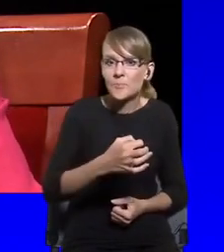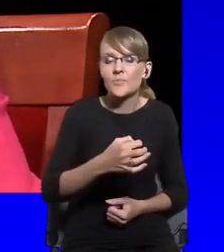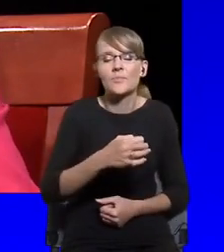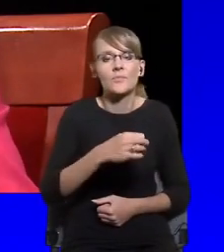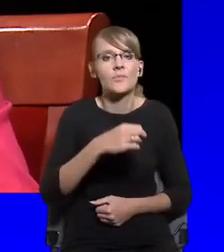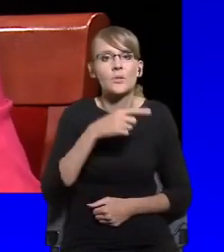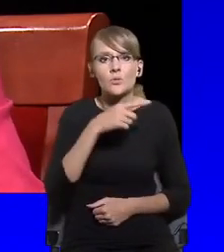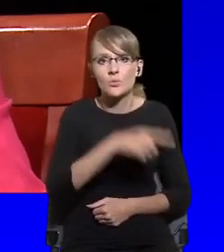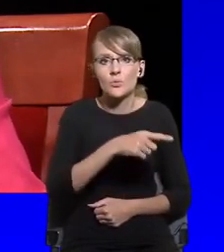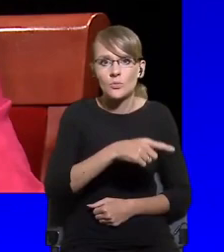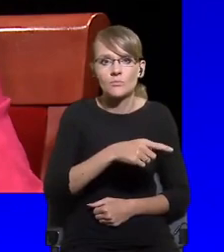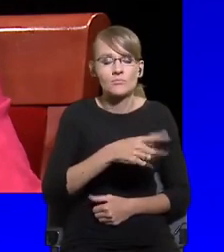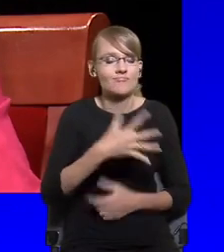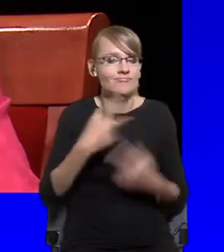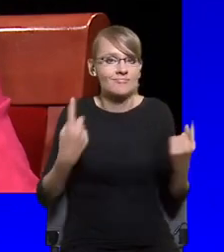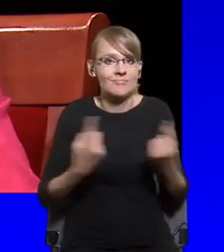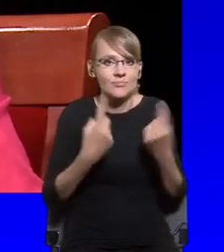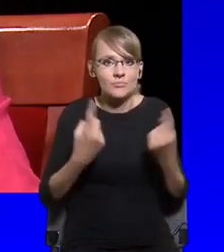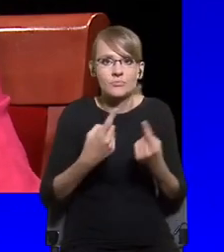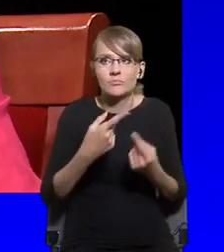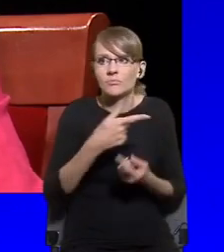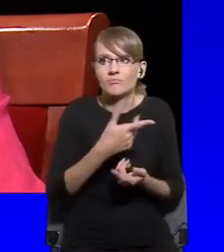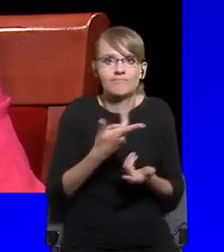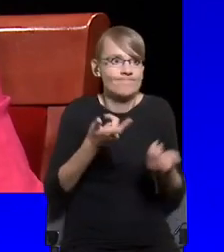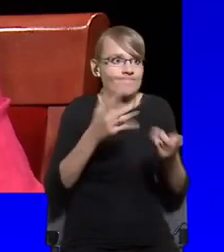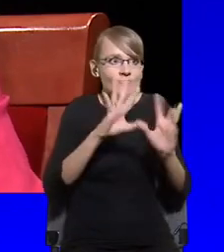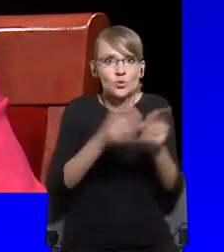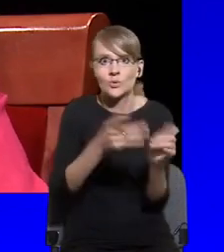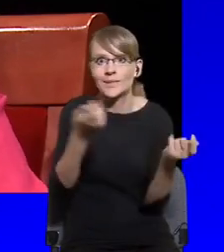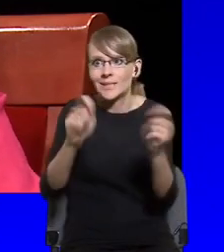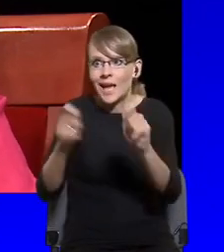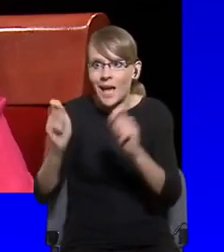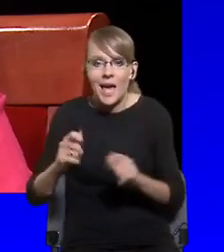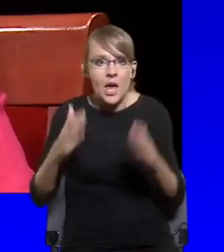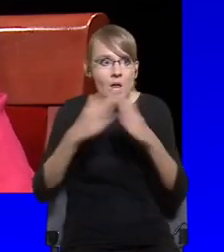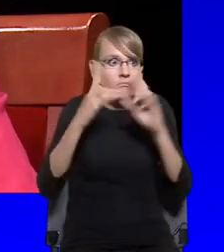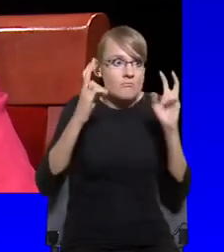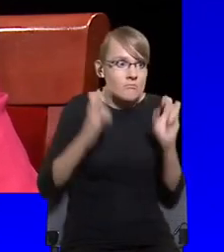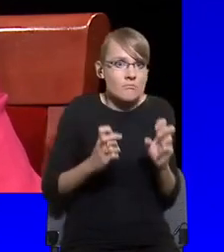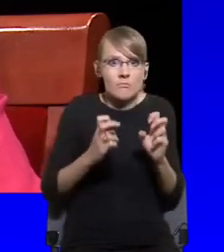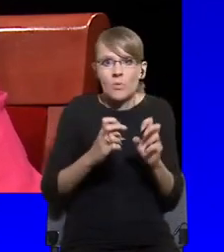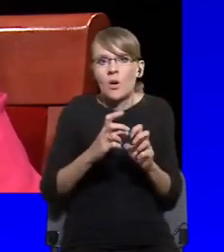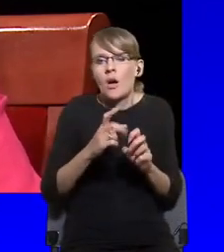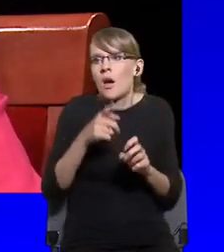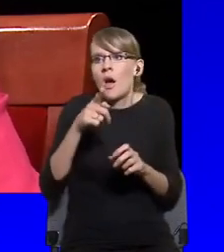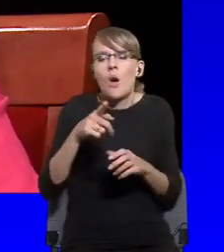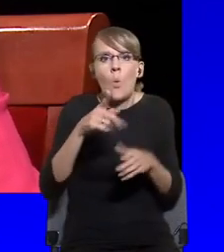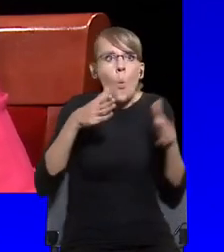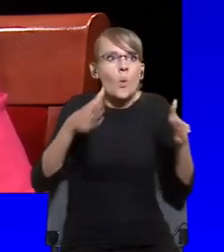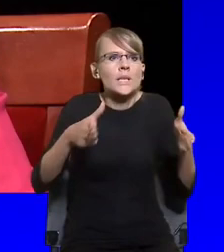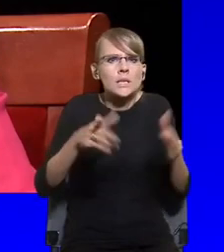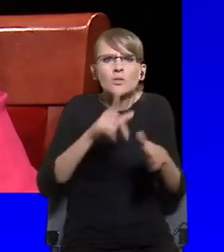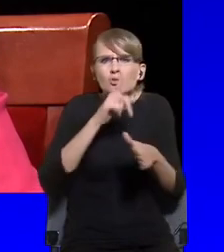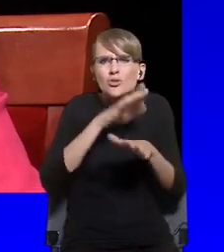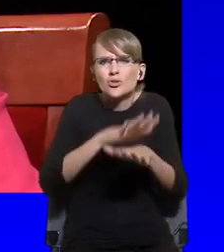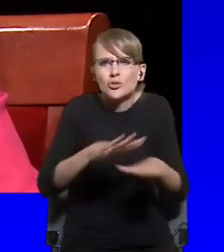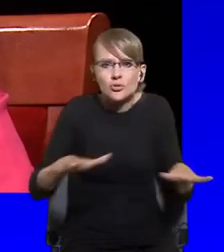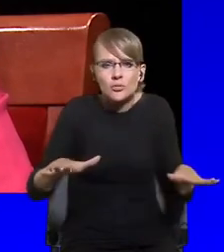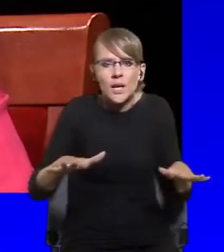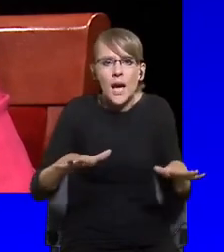when we have only silence in the streets, then can the demon line replace the robust public square?